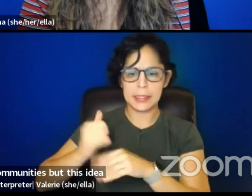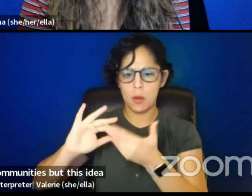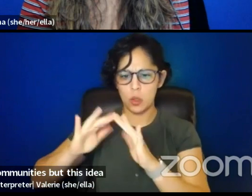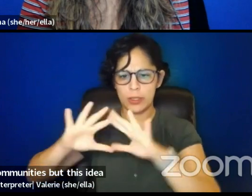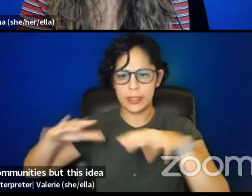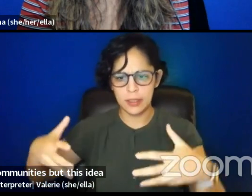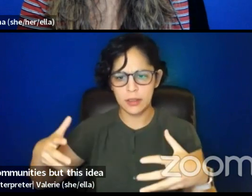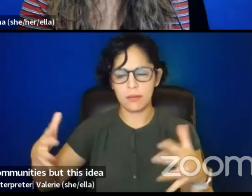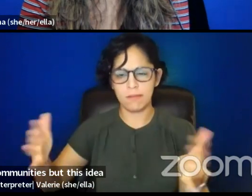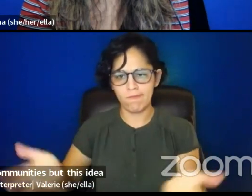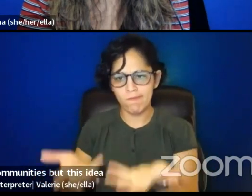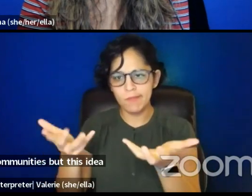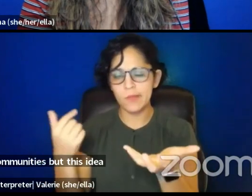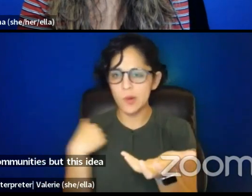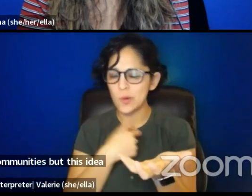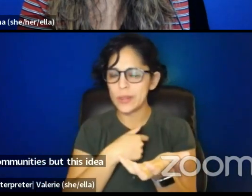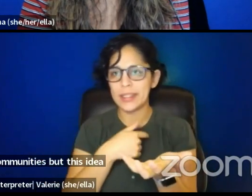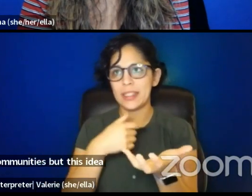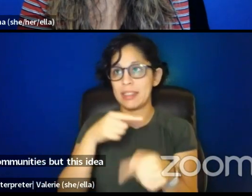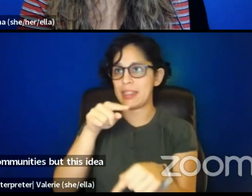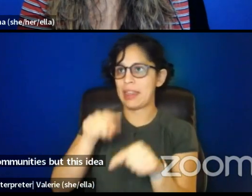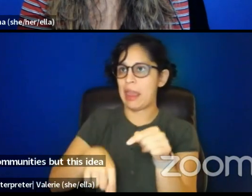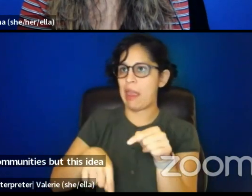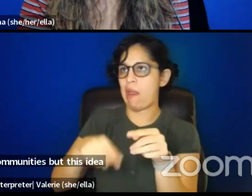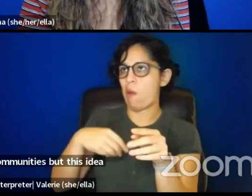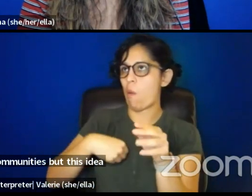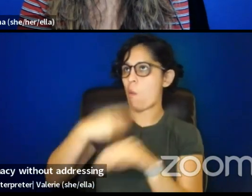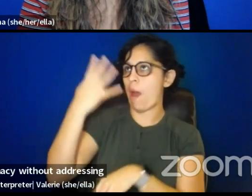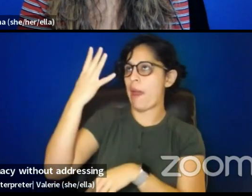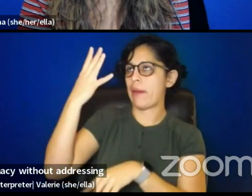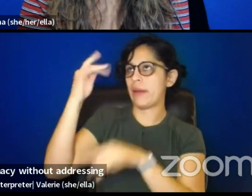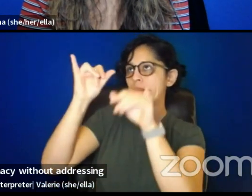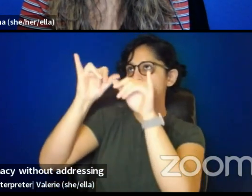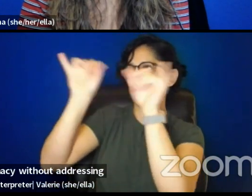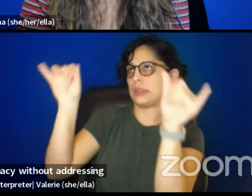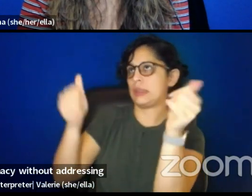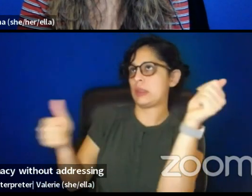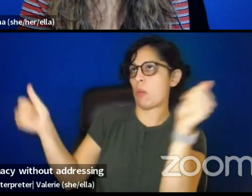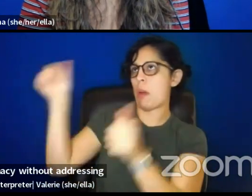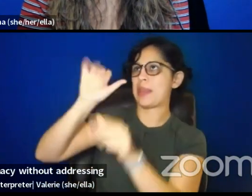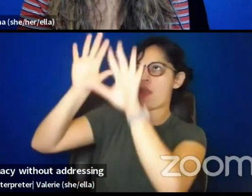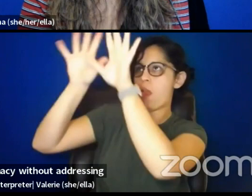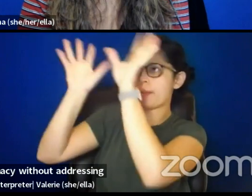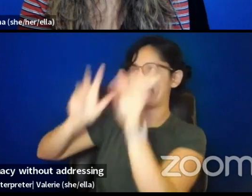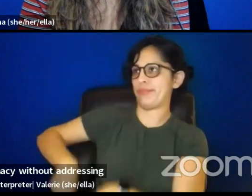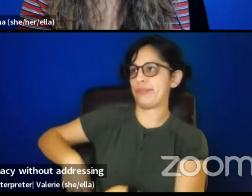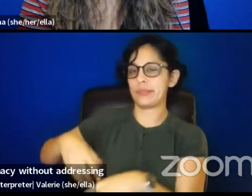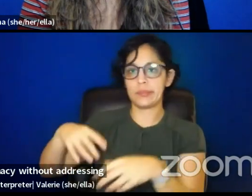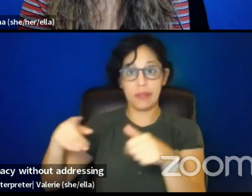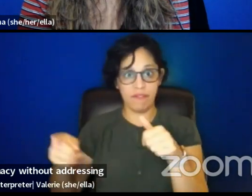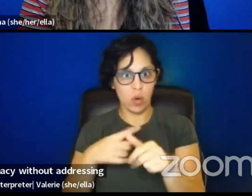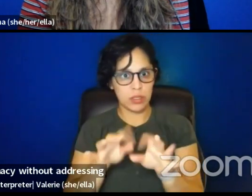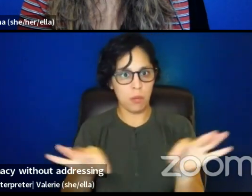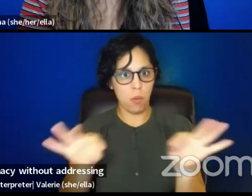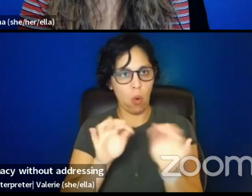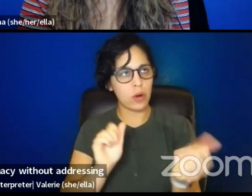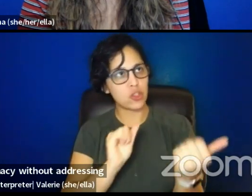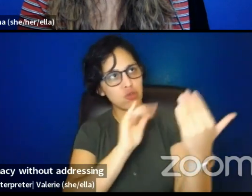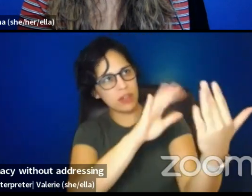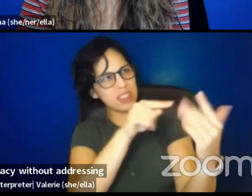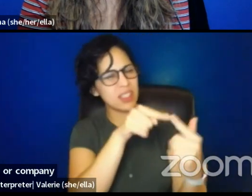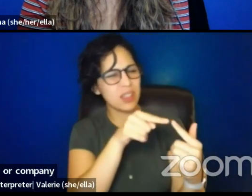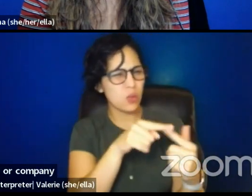we cannot dismantle white supremacy without addressing the, the hyper isolation or